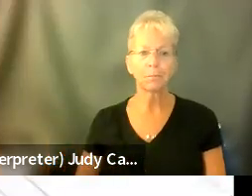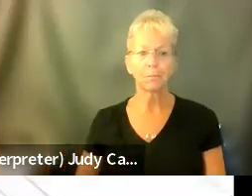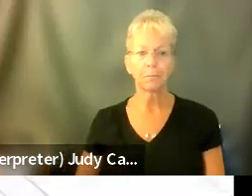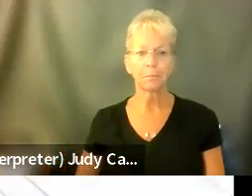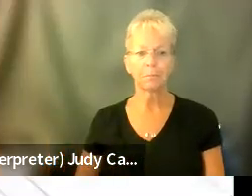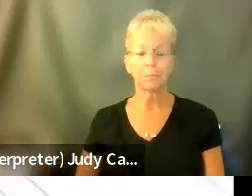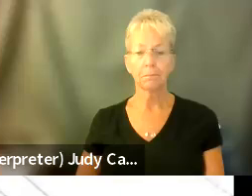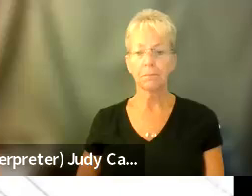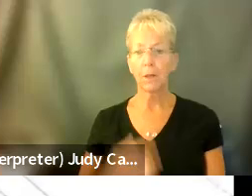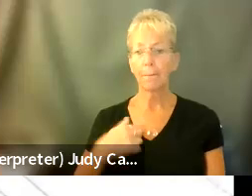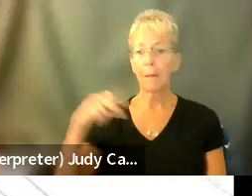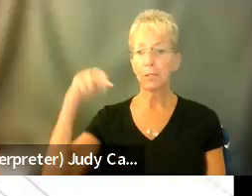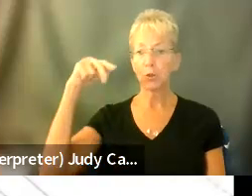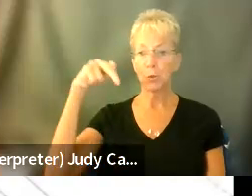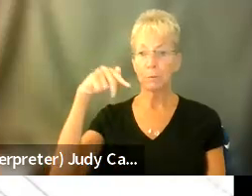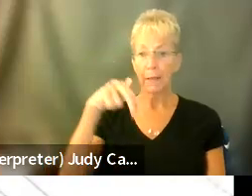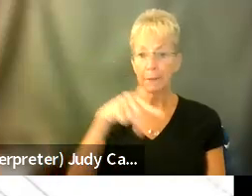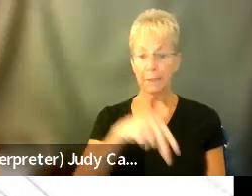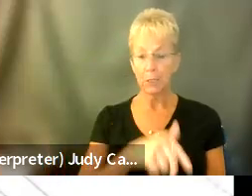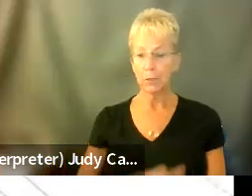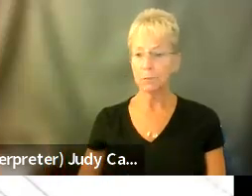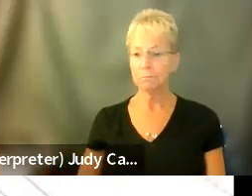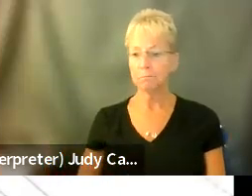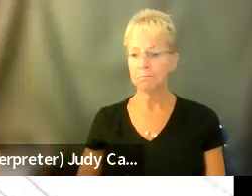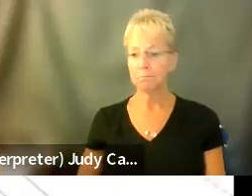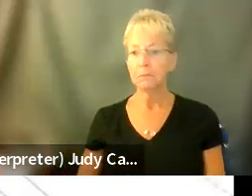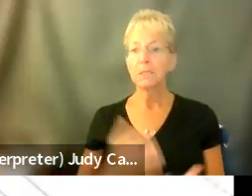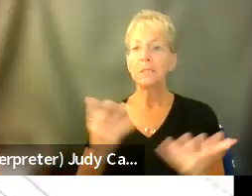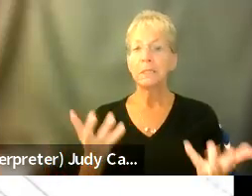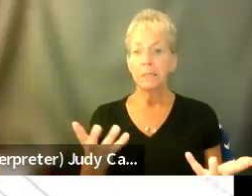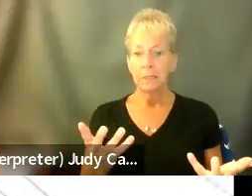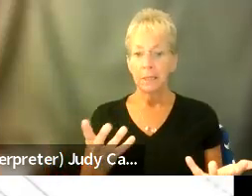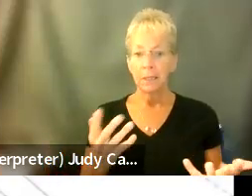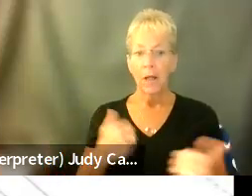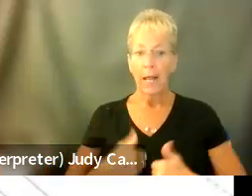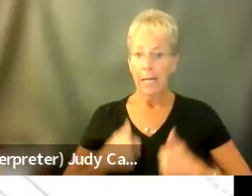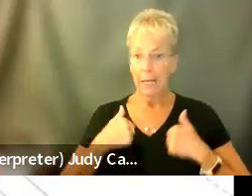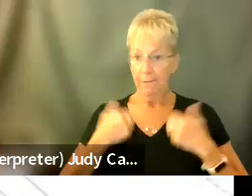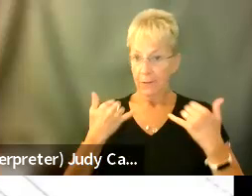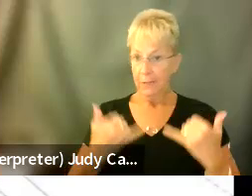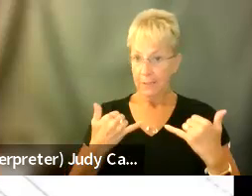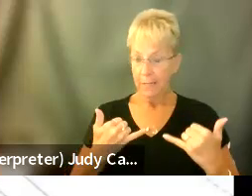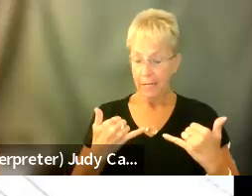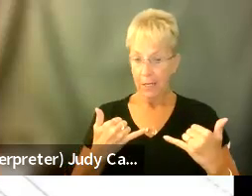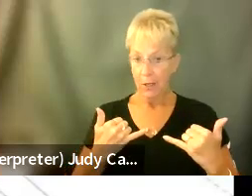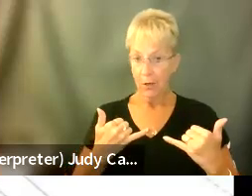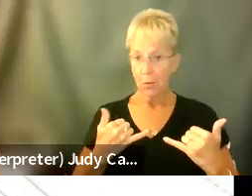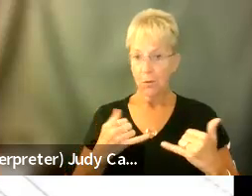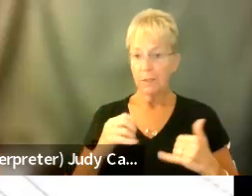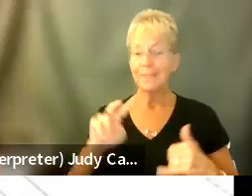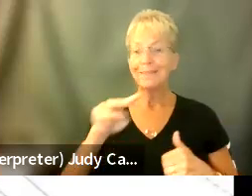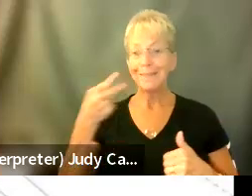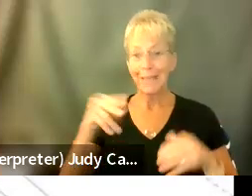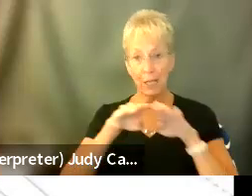My trip down the stairs. So, um, I live now, um, like I said, on a second